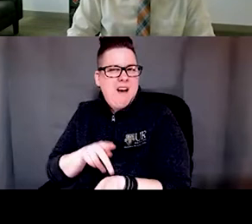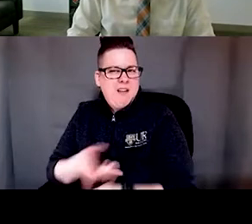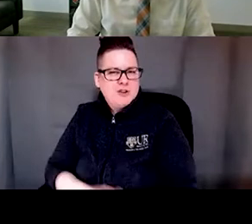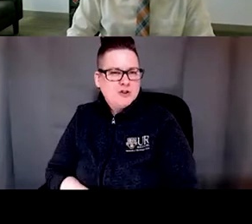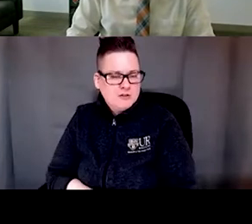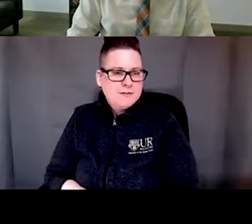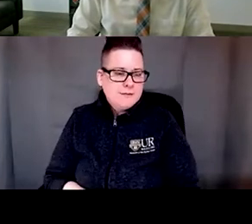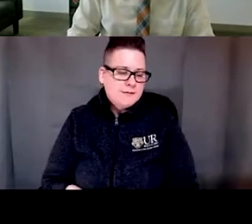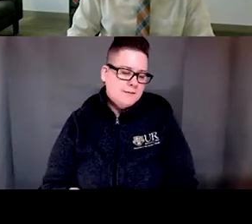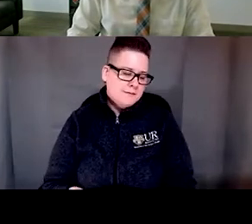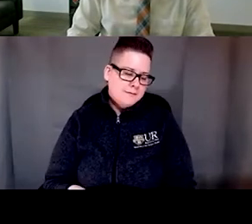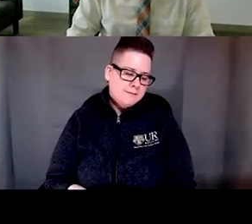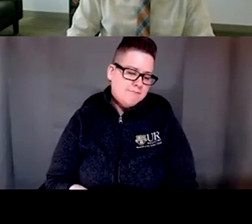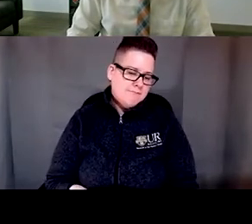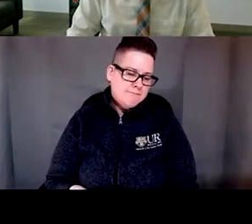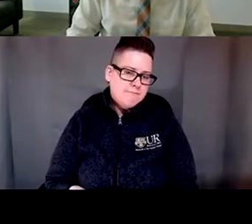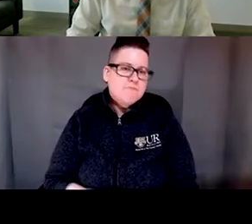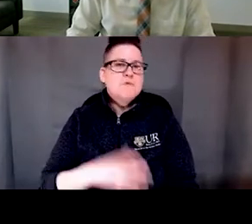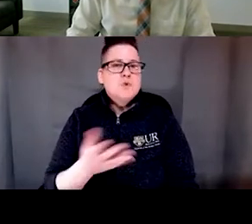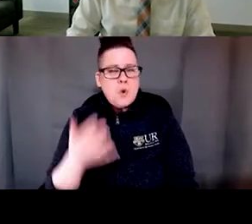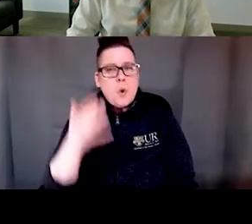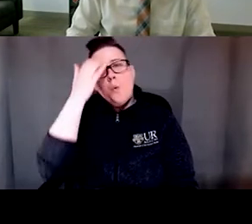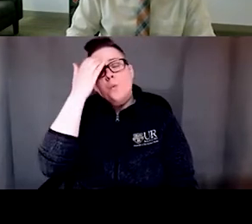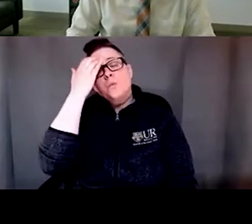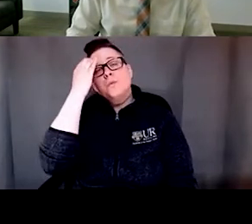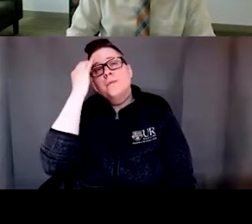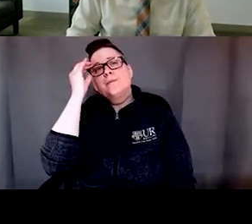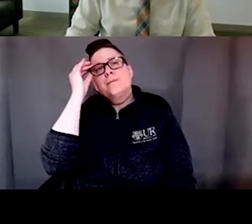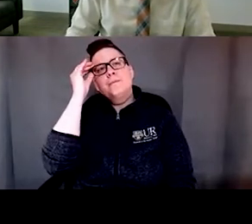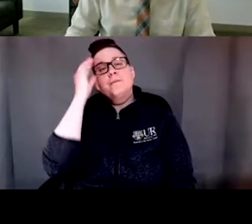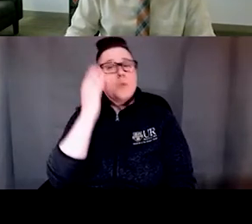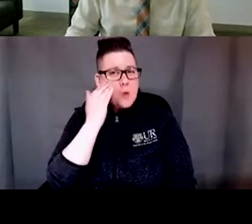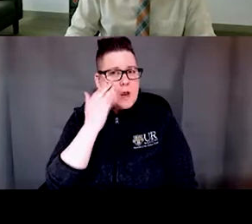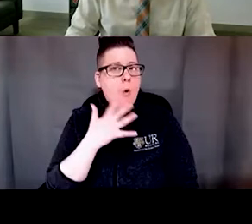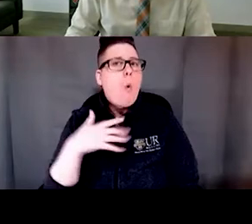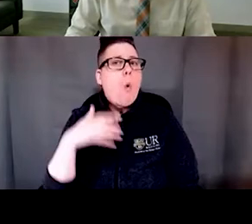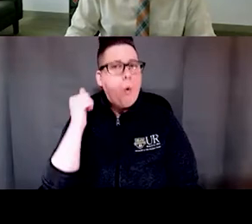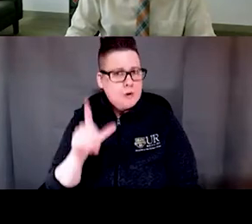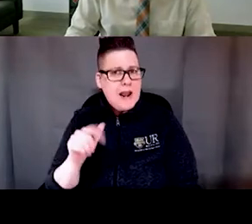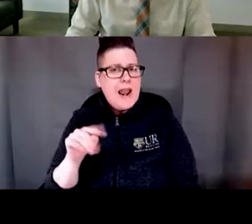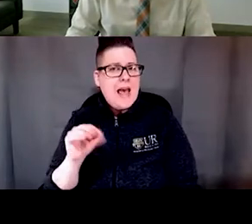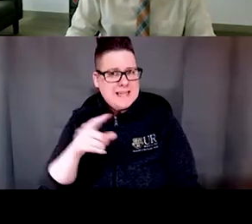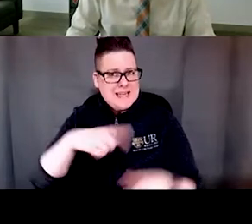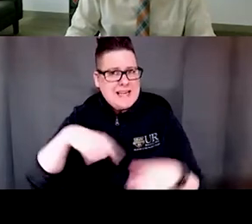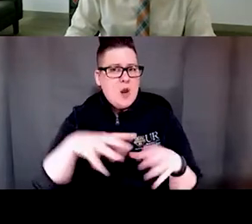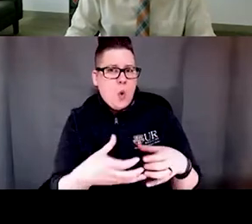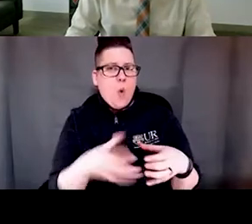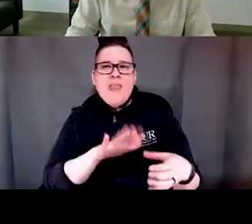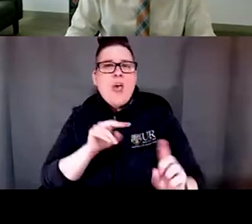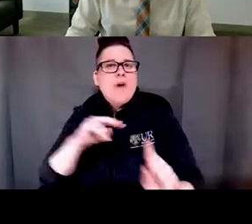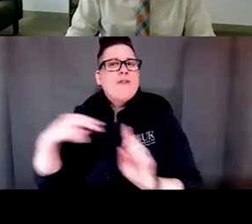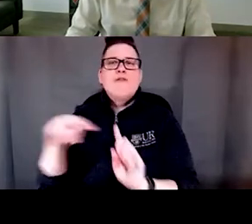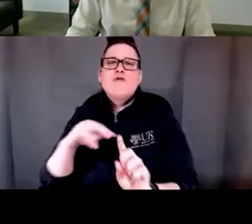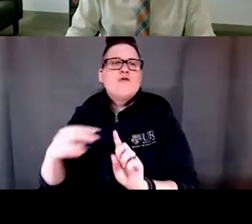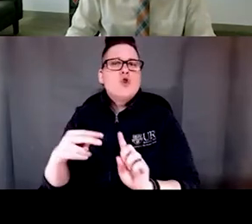We know that older Latinos, they have a different view of